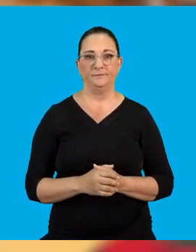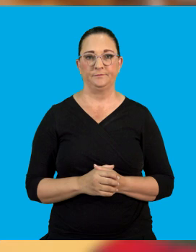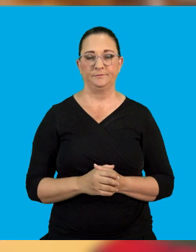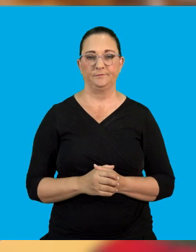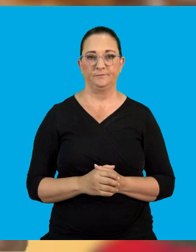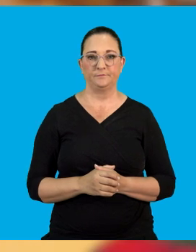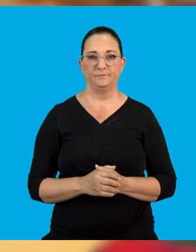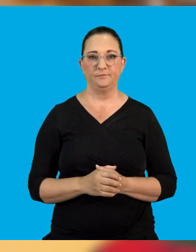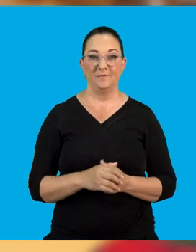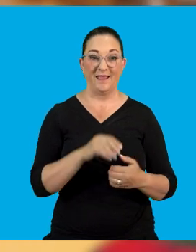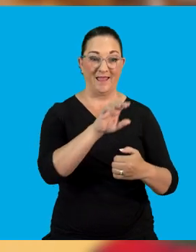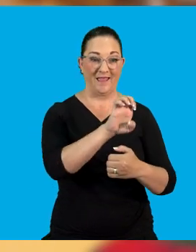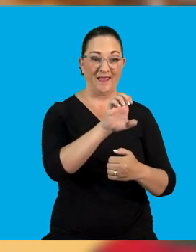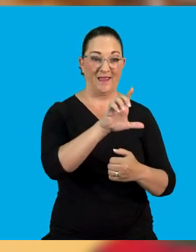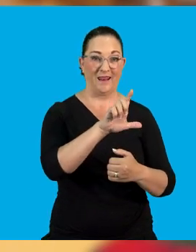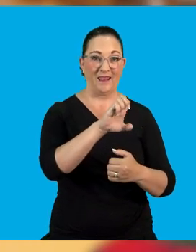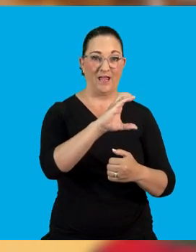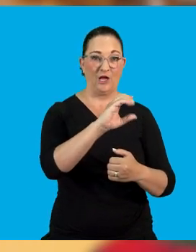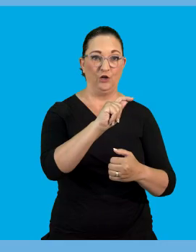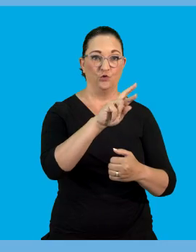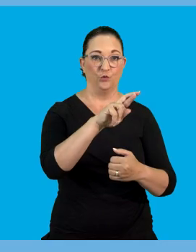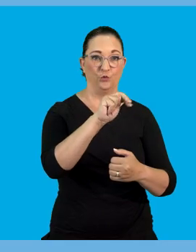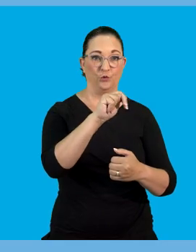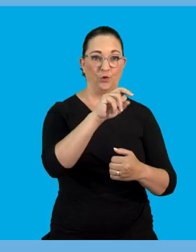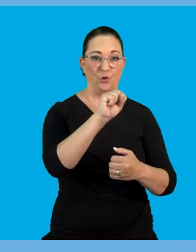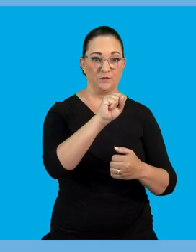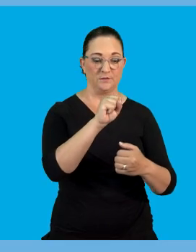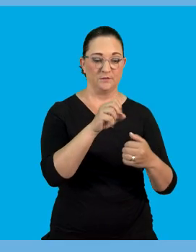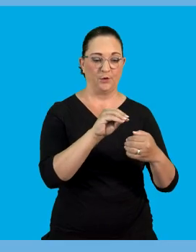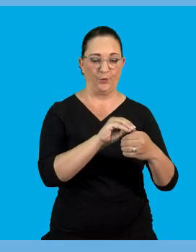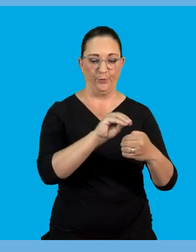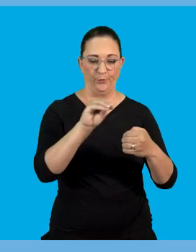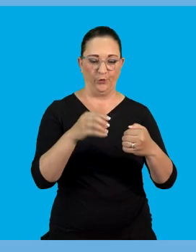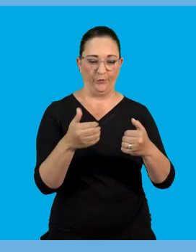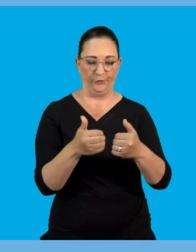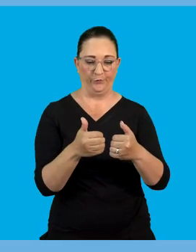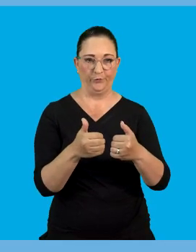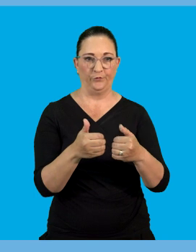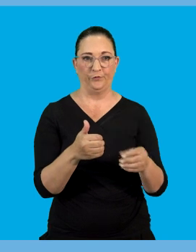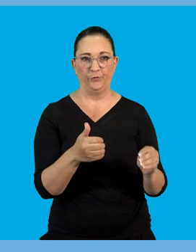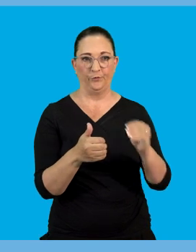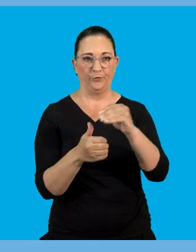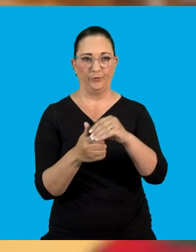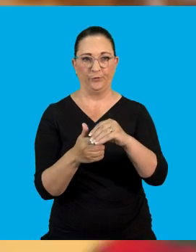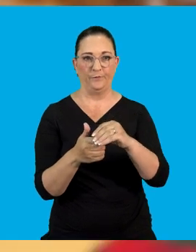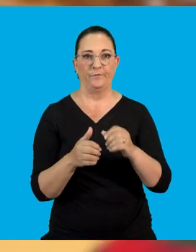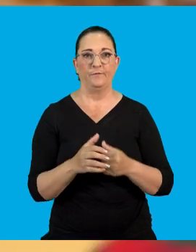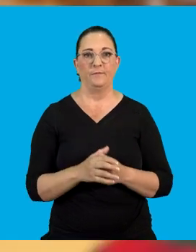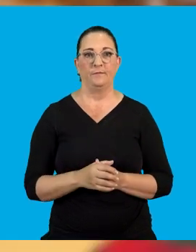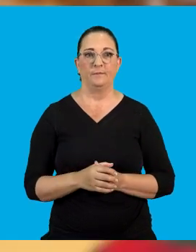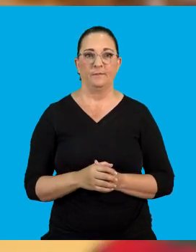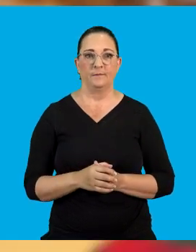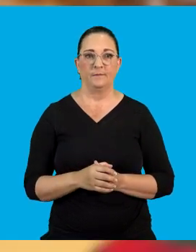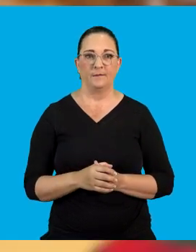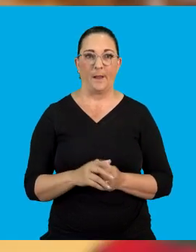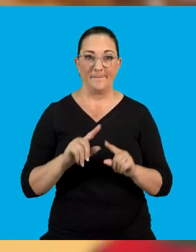to the other. So when electrons move across in a across an air gap so when the electrons are moving from one